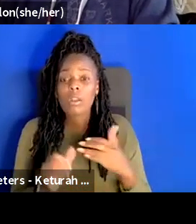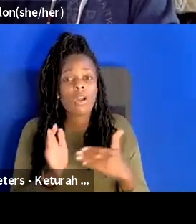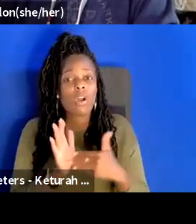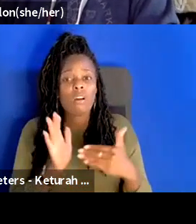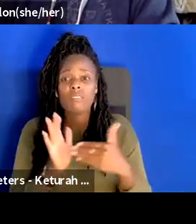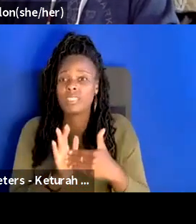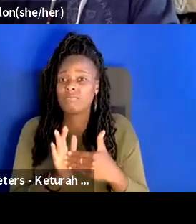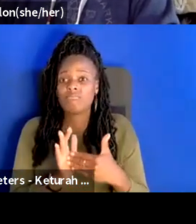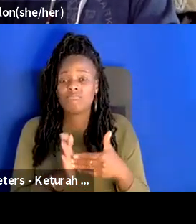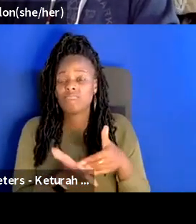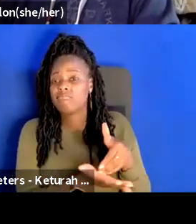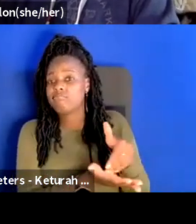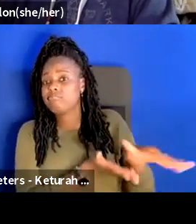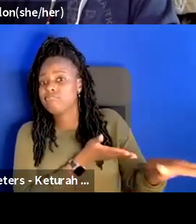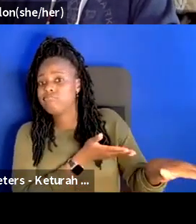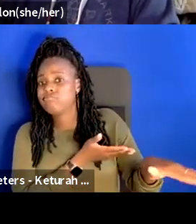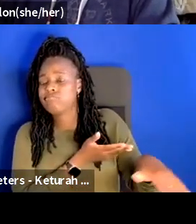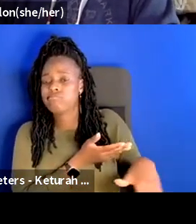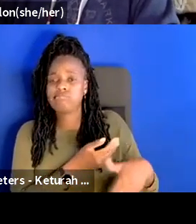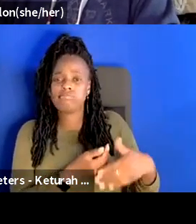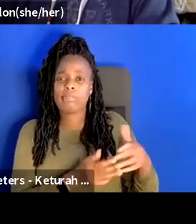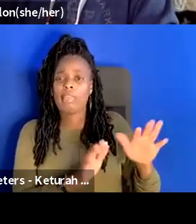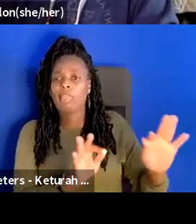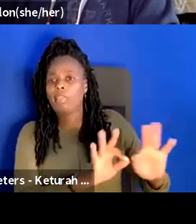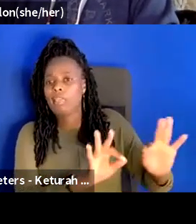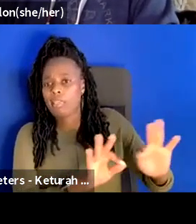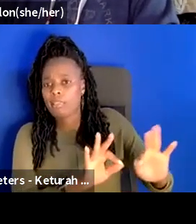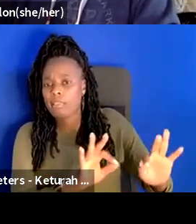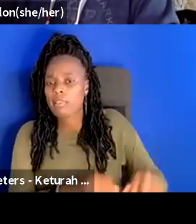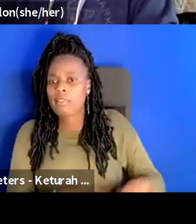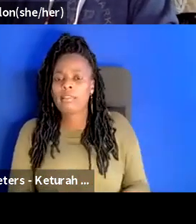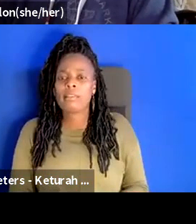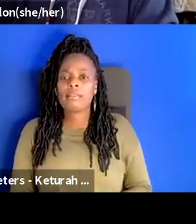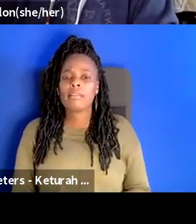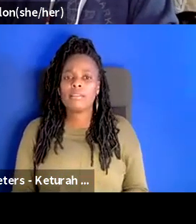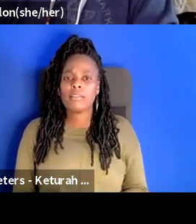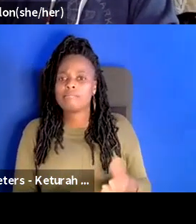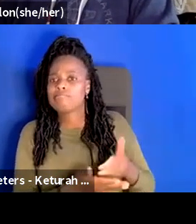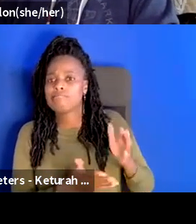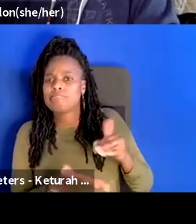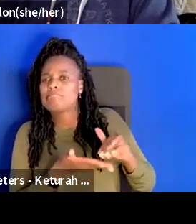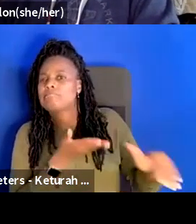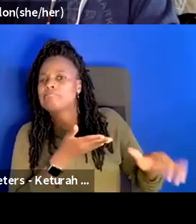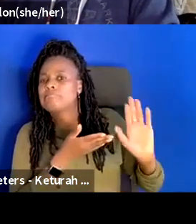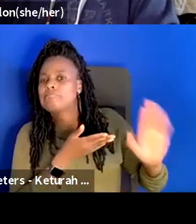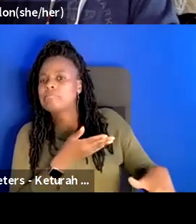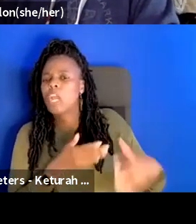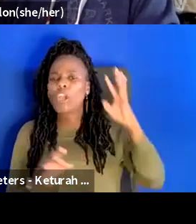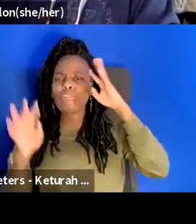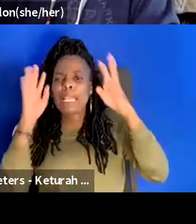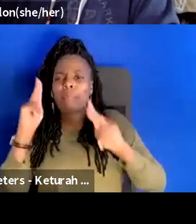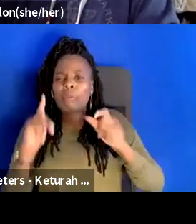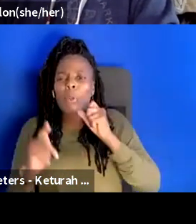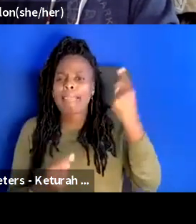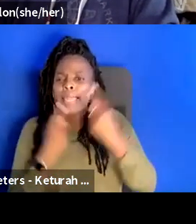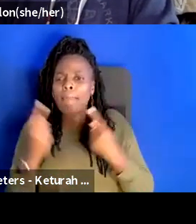shuffled to the bottom of the priority list and it often gets excused as something that creative people don't need to pay